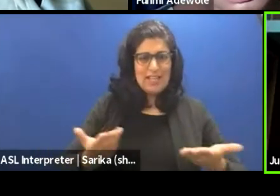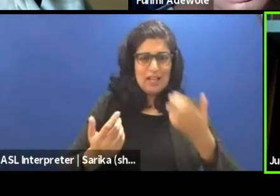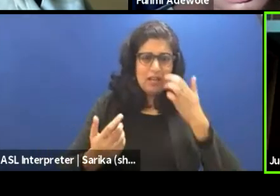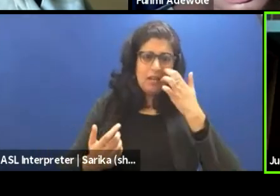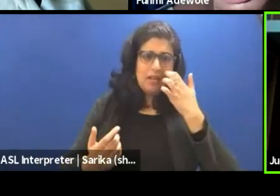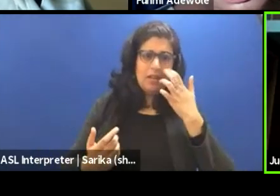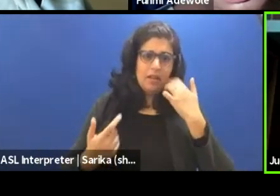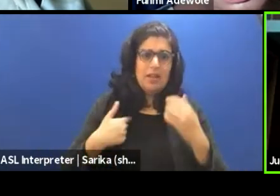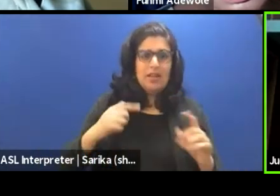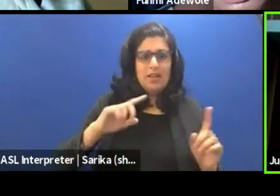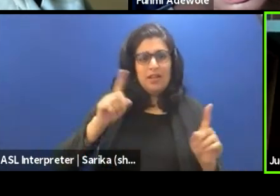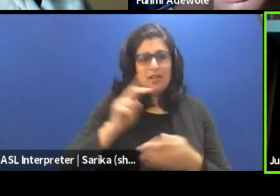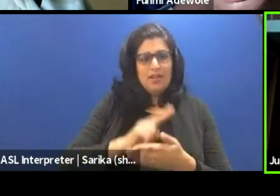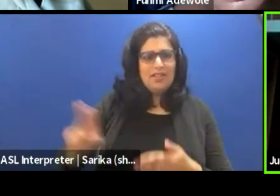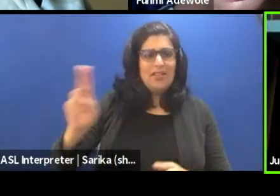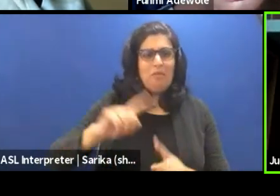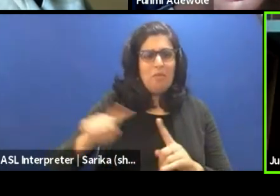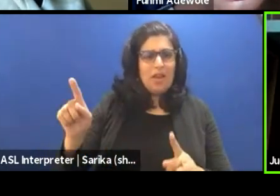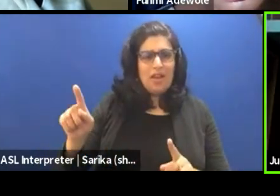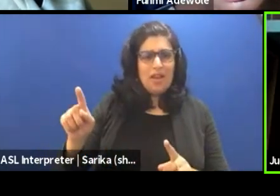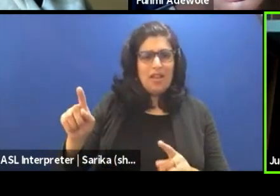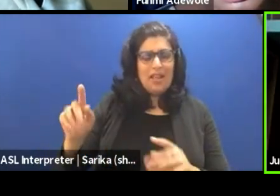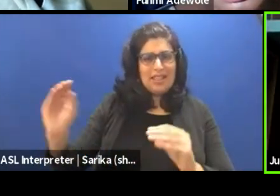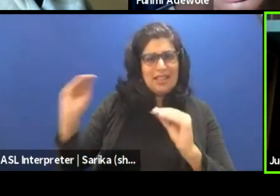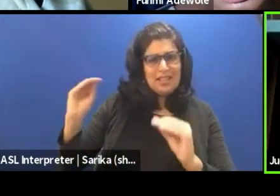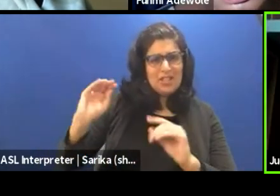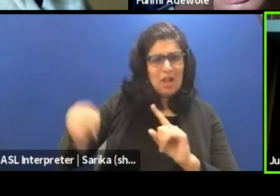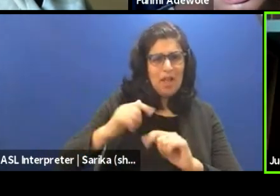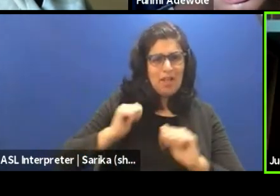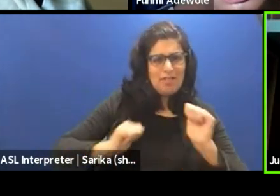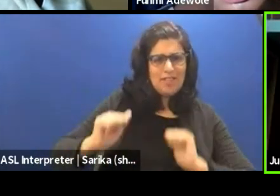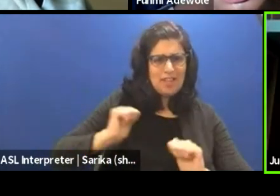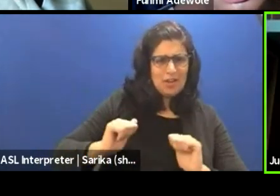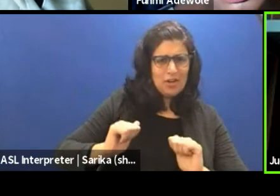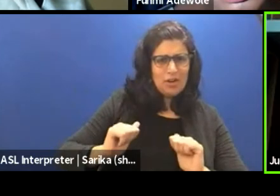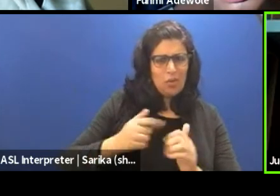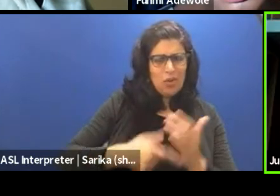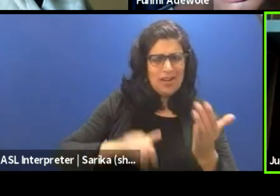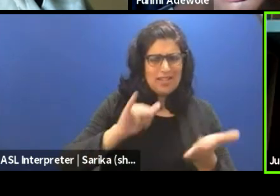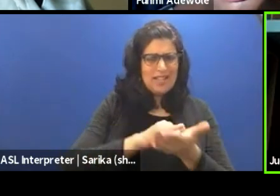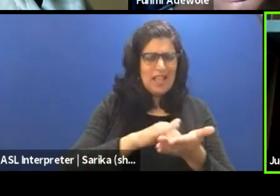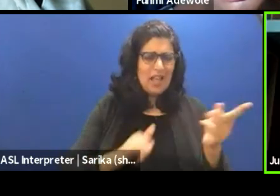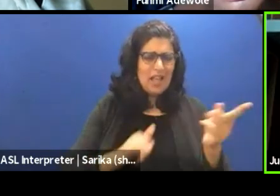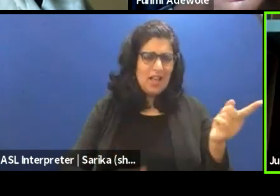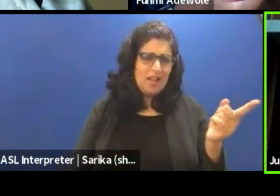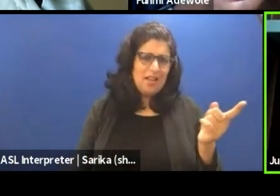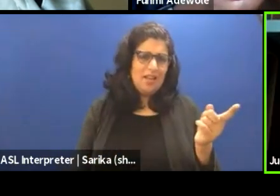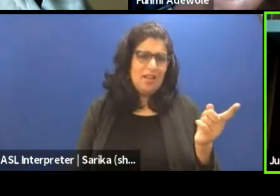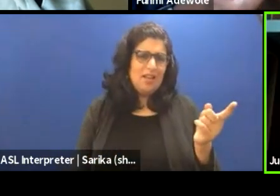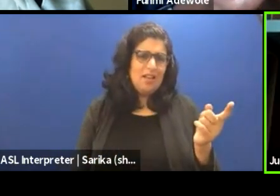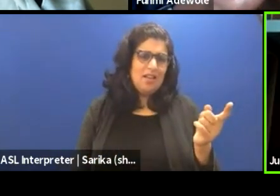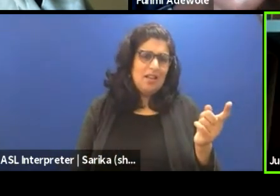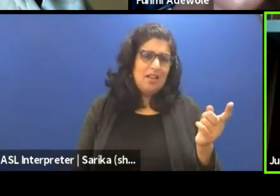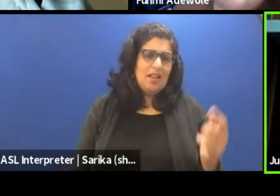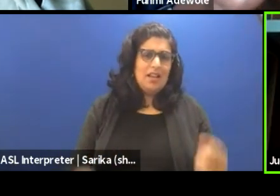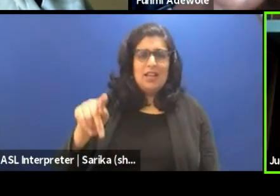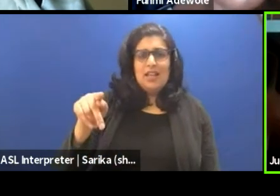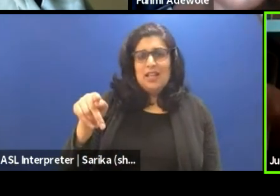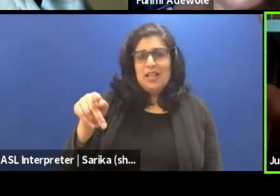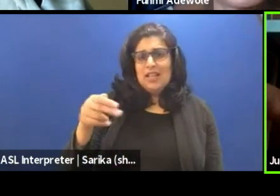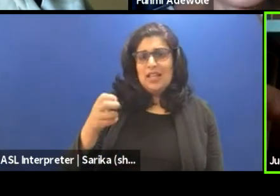University of Nevada, when they started teaching us about theater, what did they start? Oh, in the Greek,